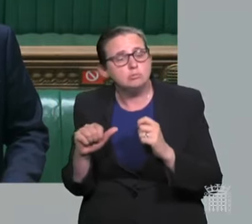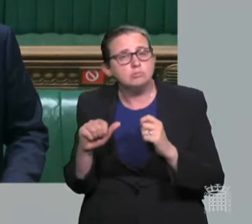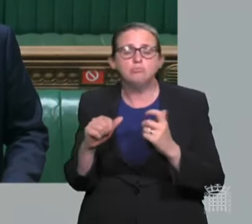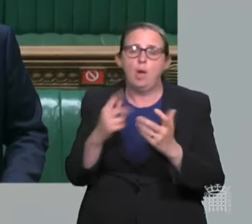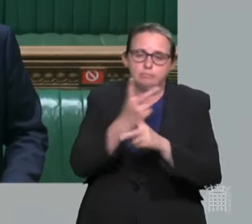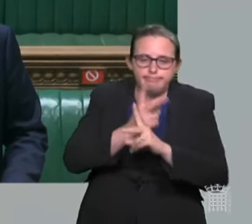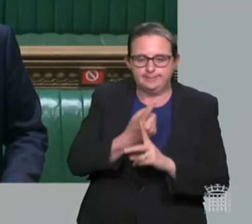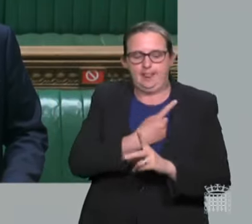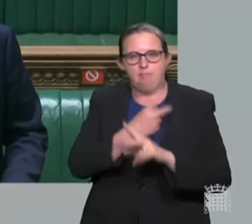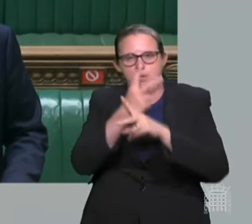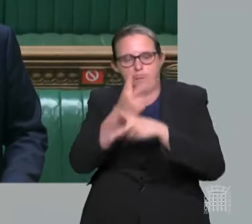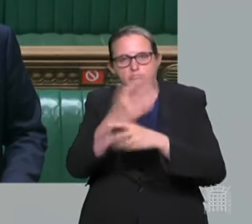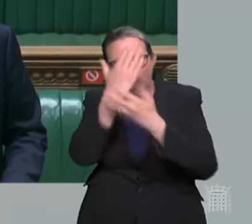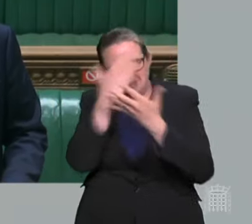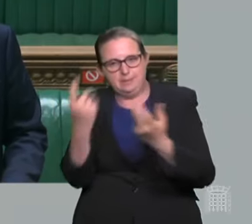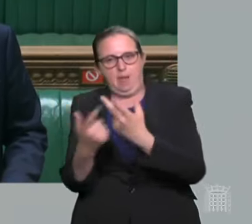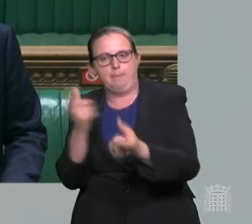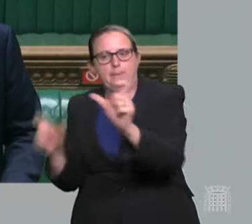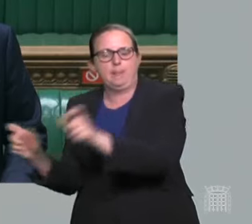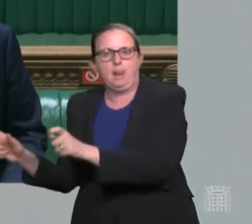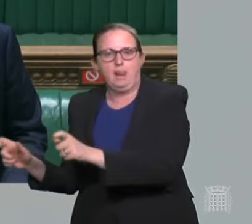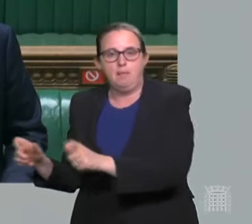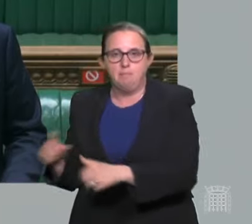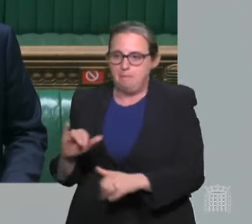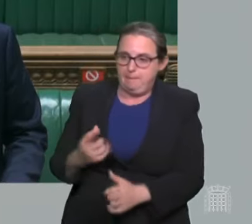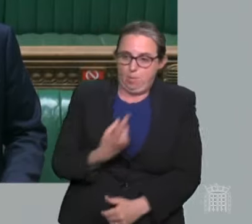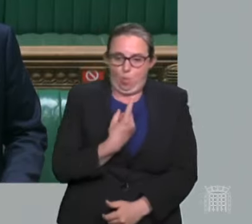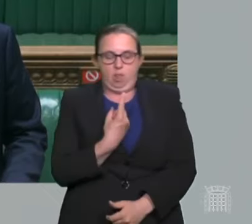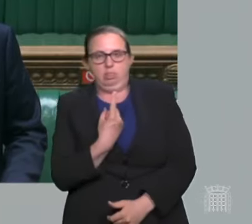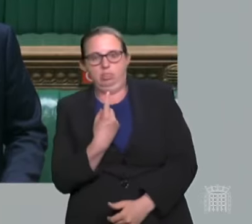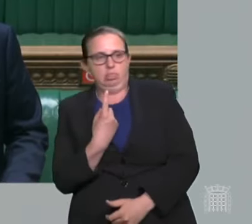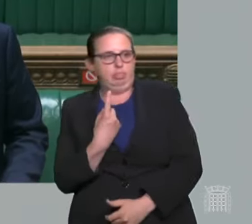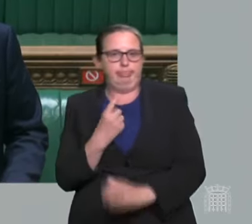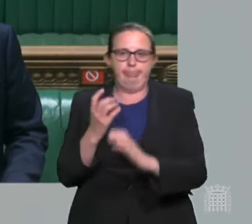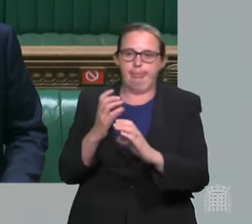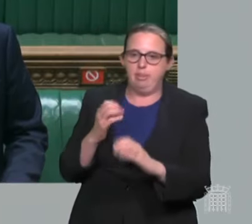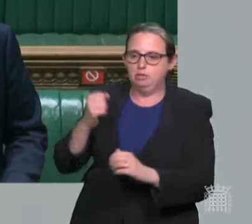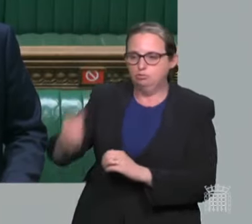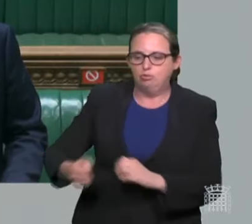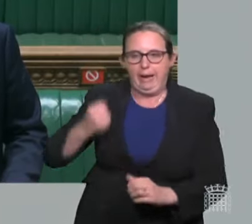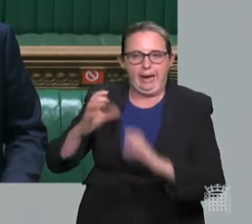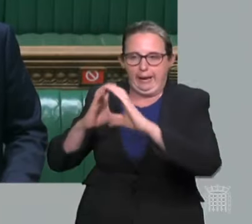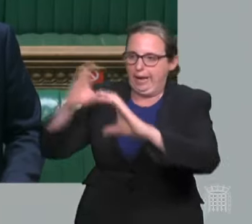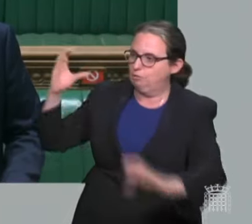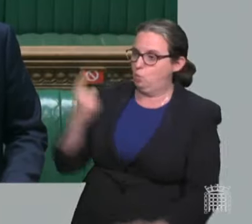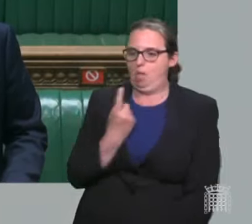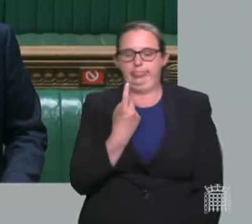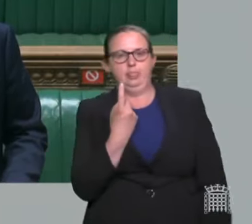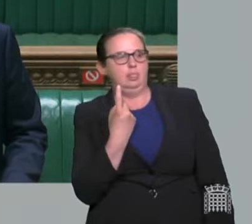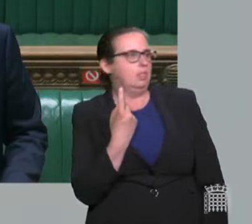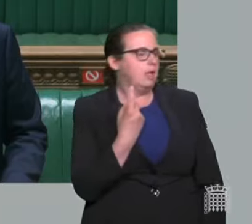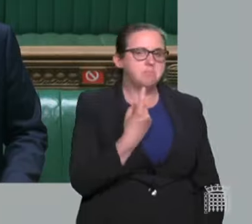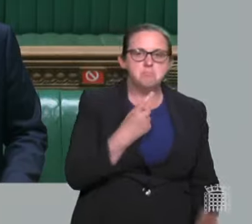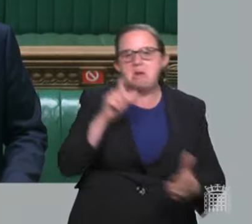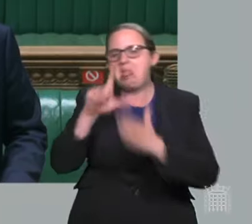but if you're the only person in a carriage late at night on the East Coast mainline, then you can